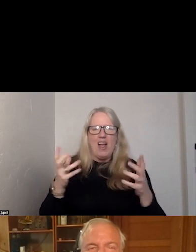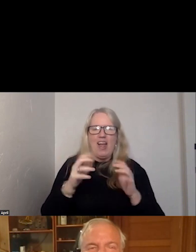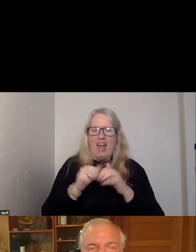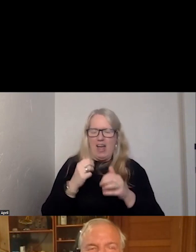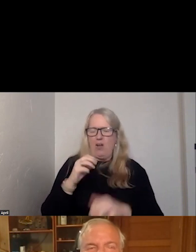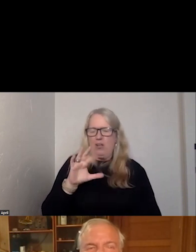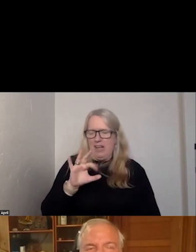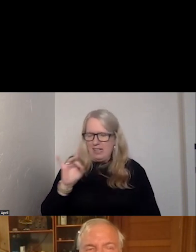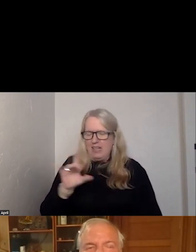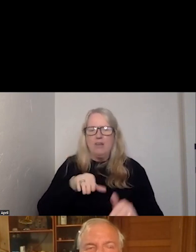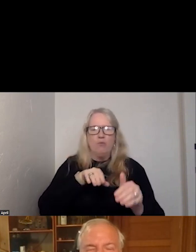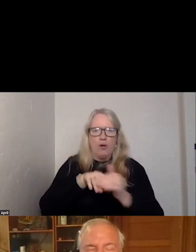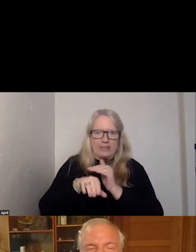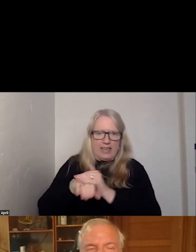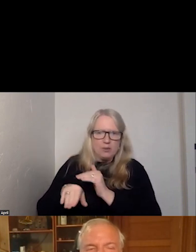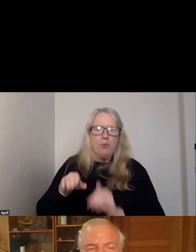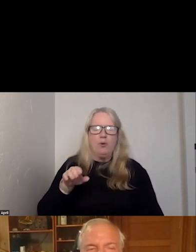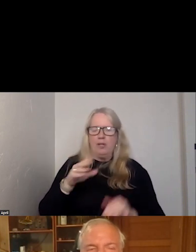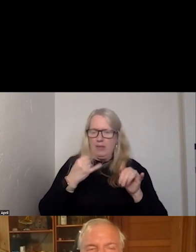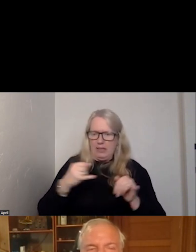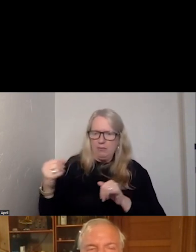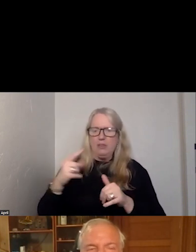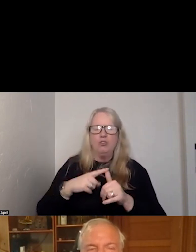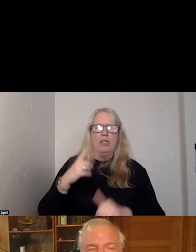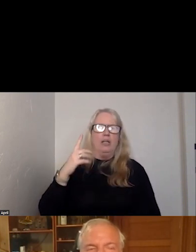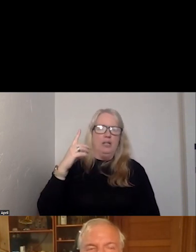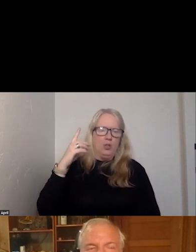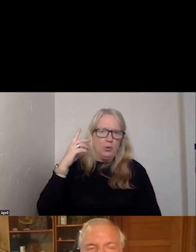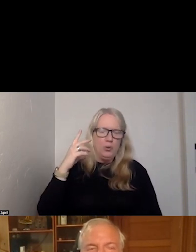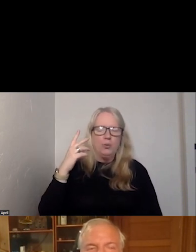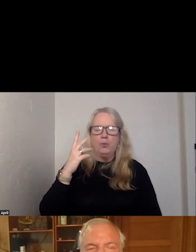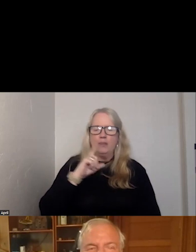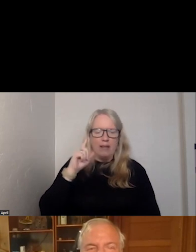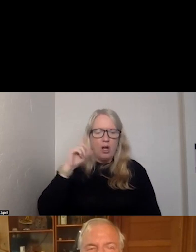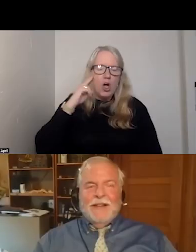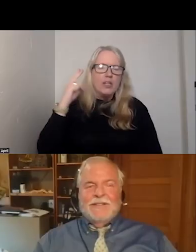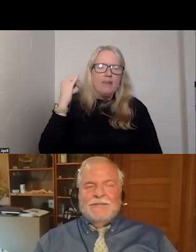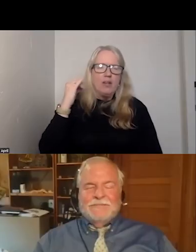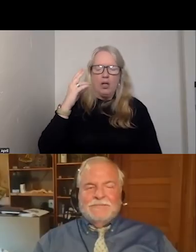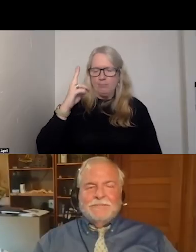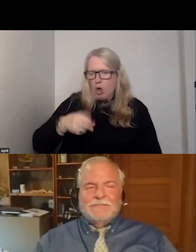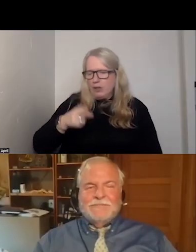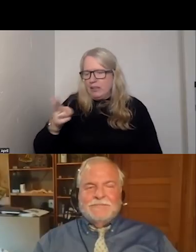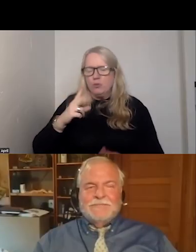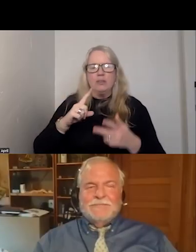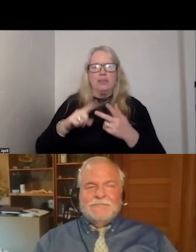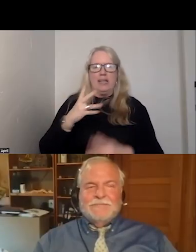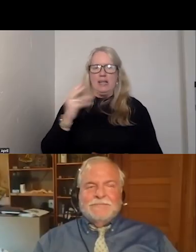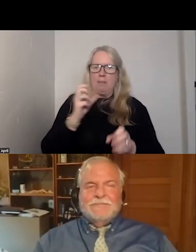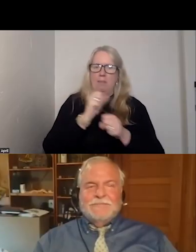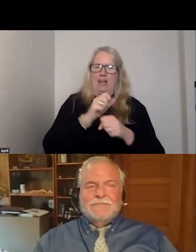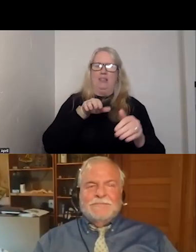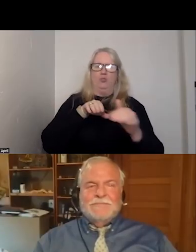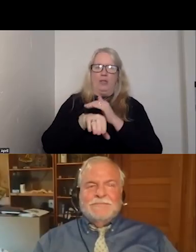988 accessible to individuals who are hard of hearing and really interested in your insights on making it